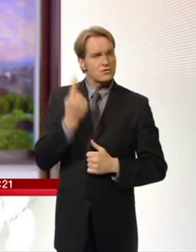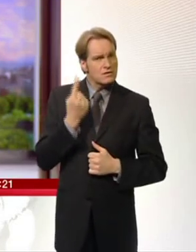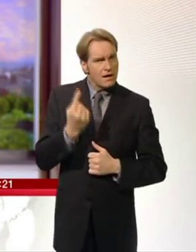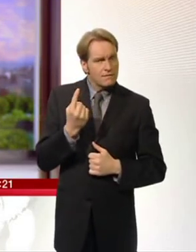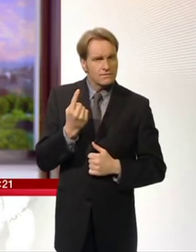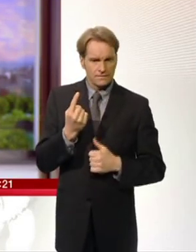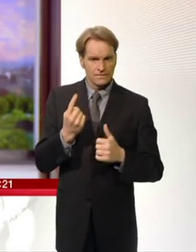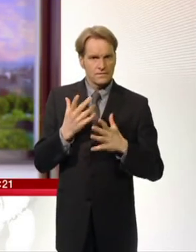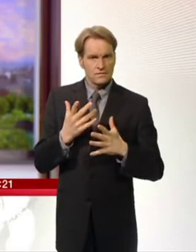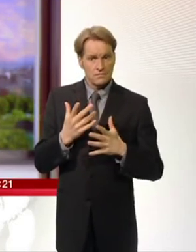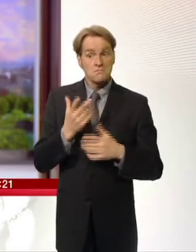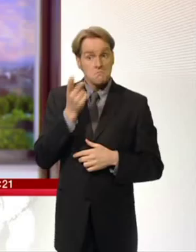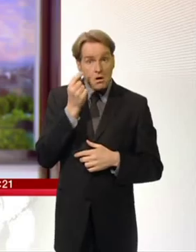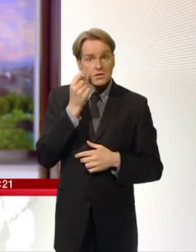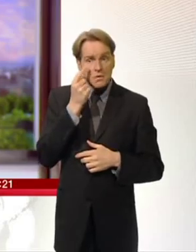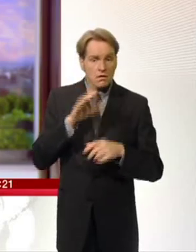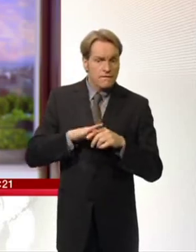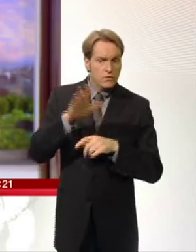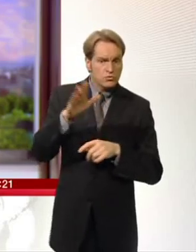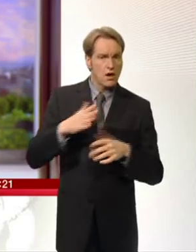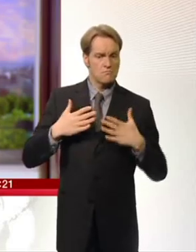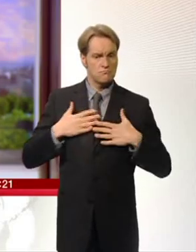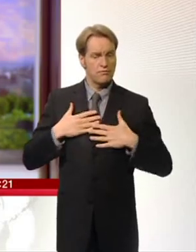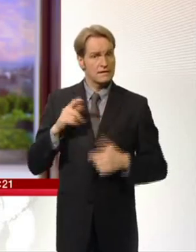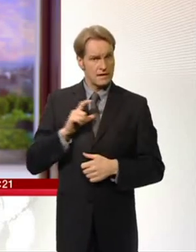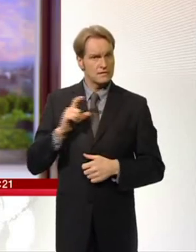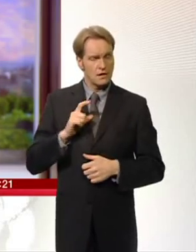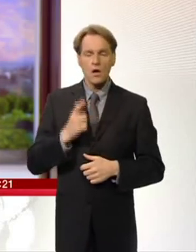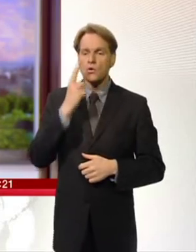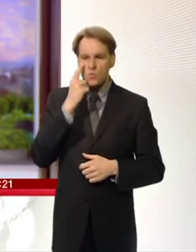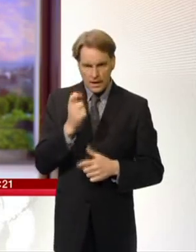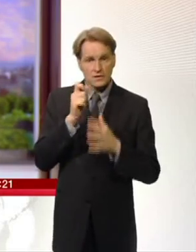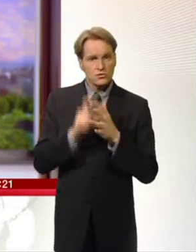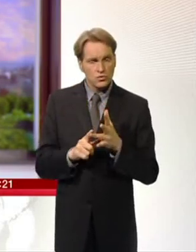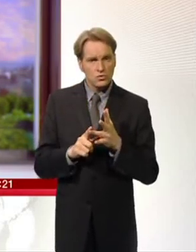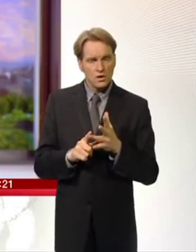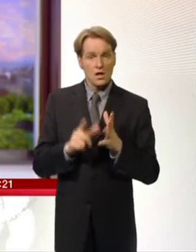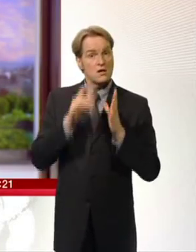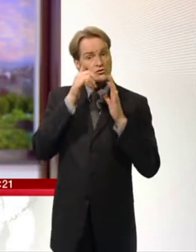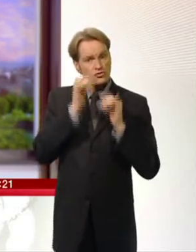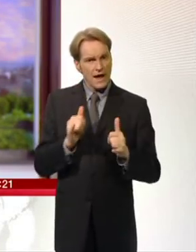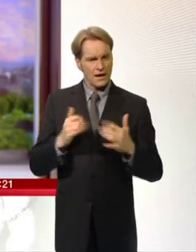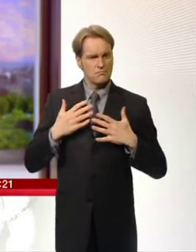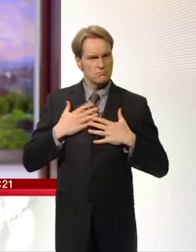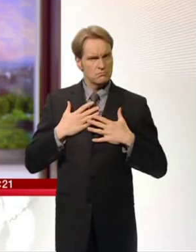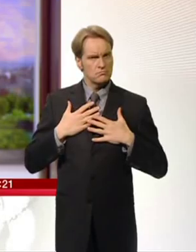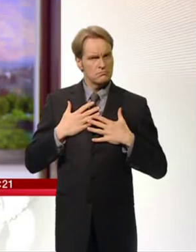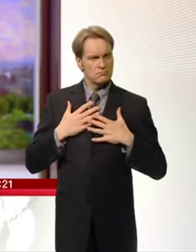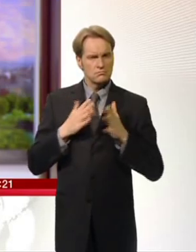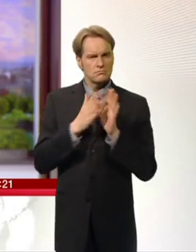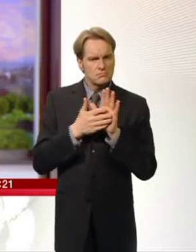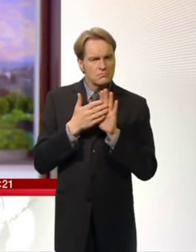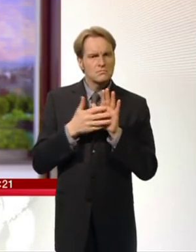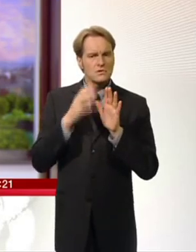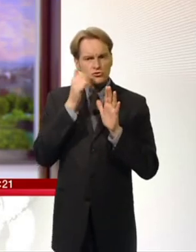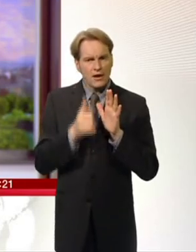likely that you will get now and you can do something about it and you can get to know your breasts now. And basically, we need to ensure that